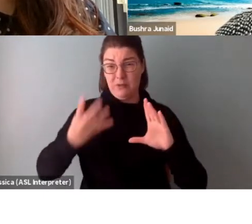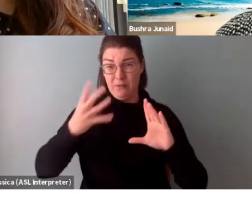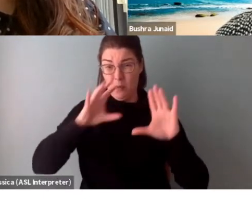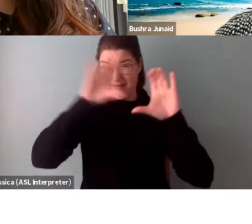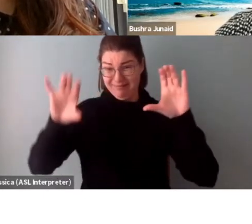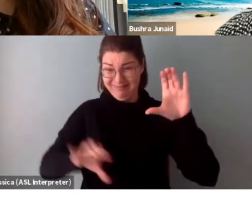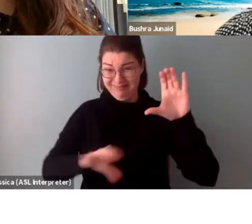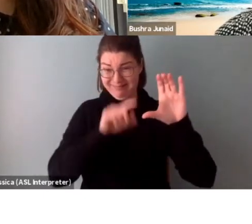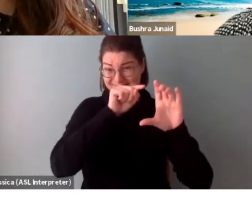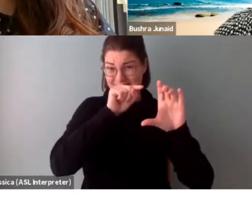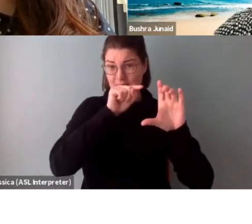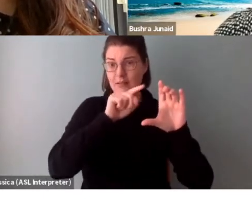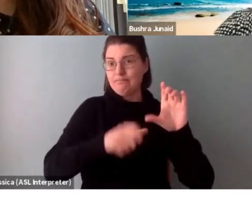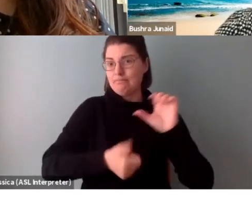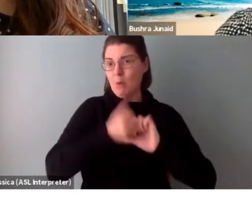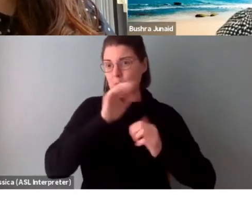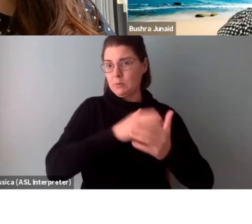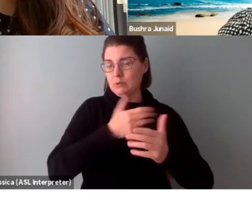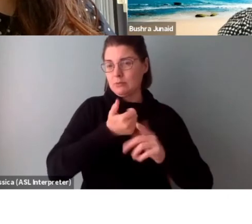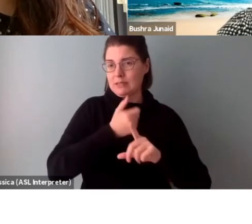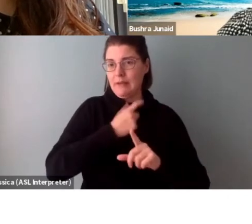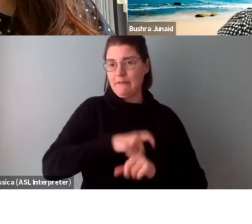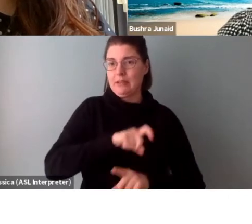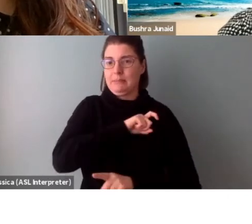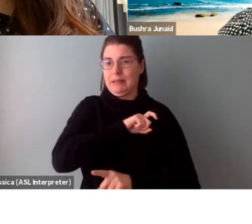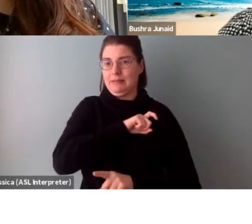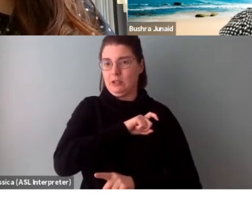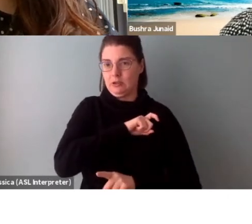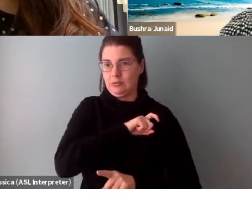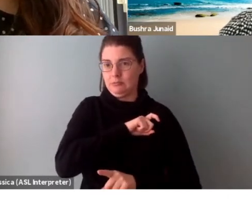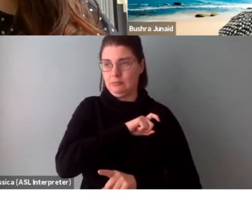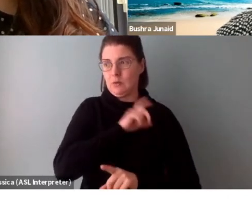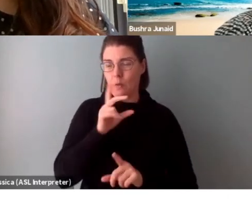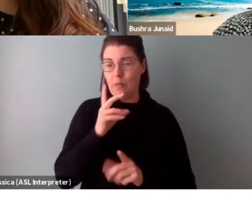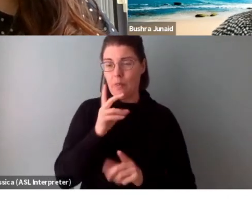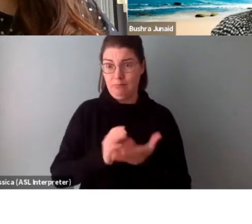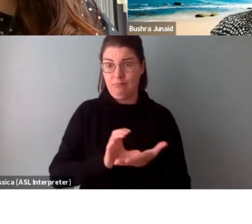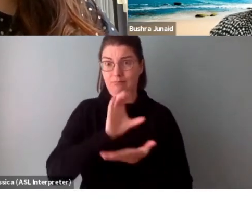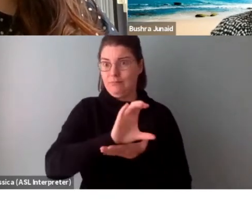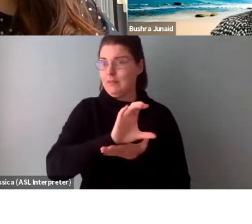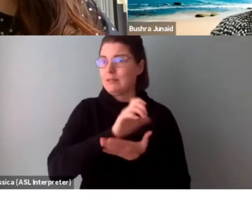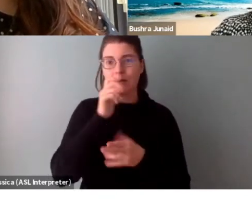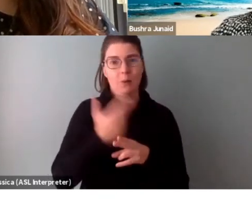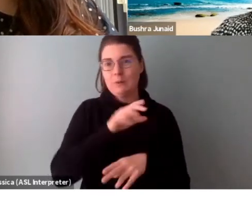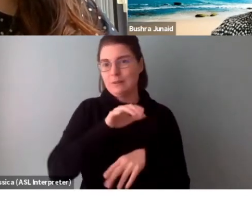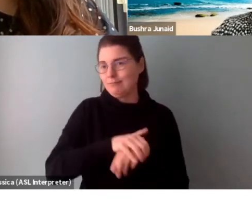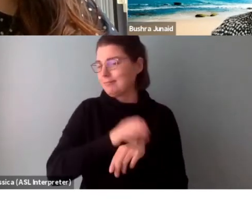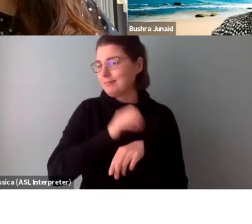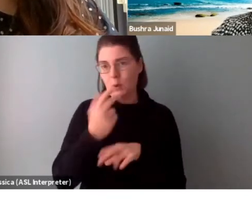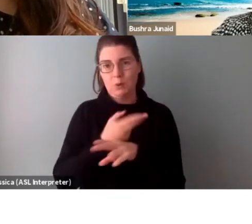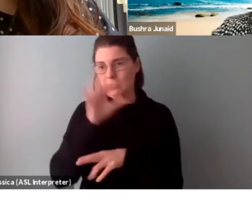example, was largely in Spanish, so that's an example of a funded project, not in English or French.